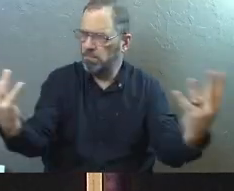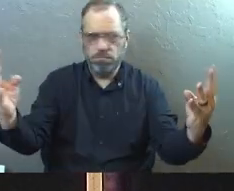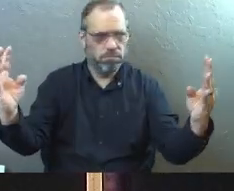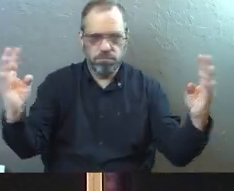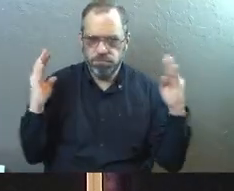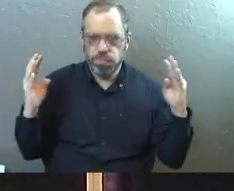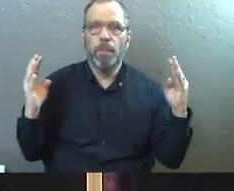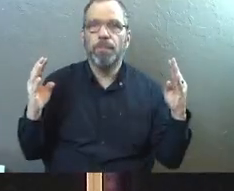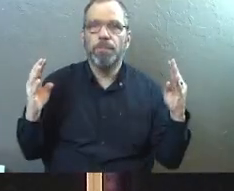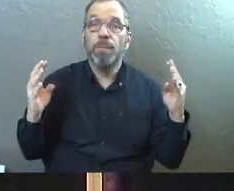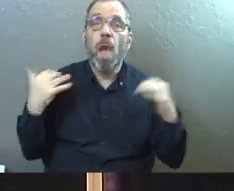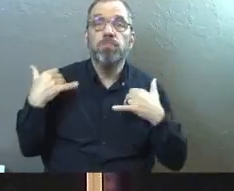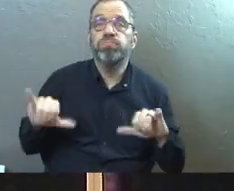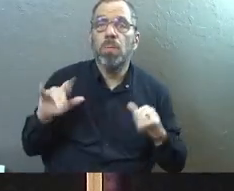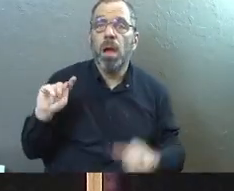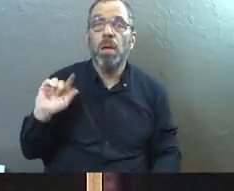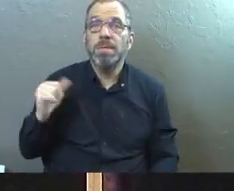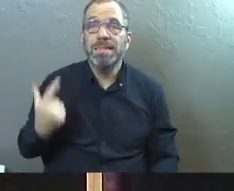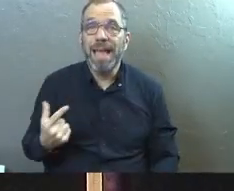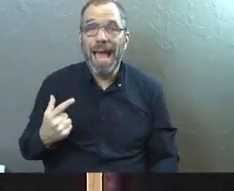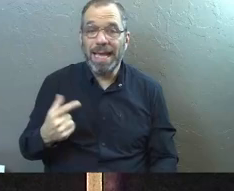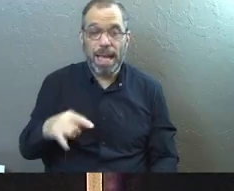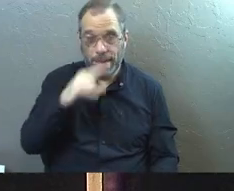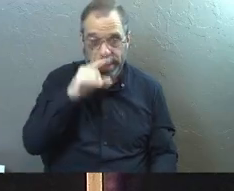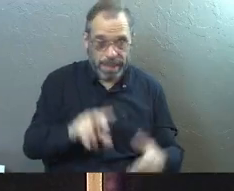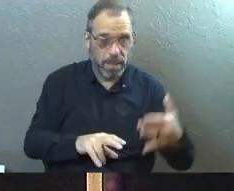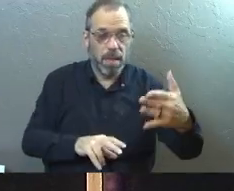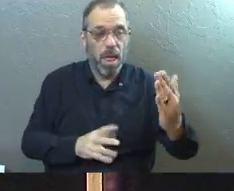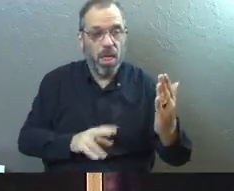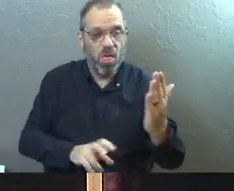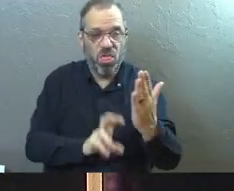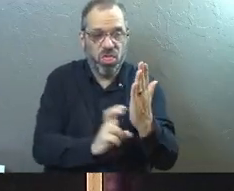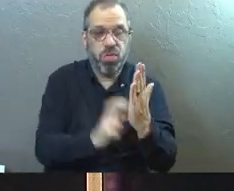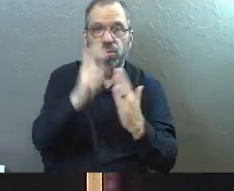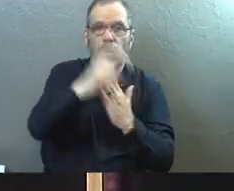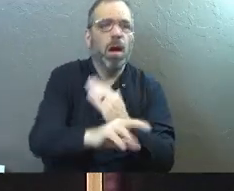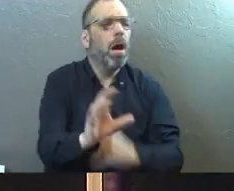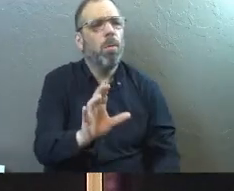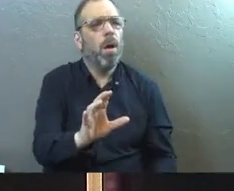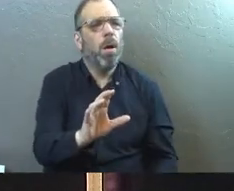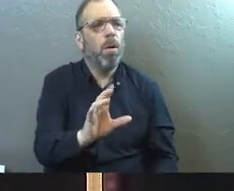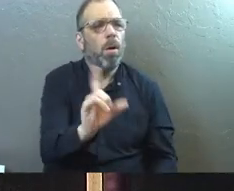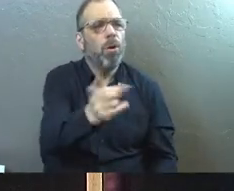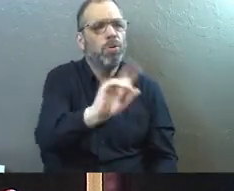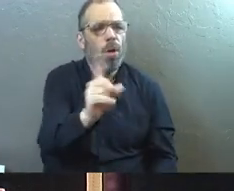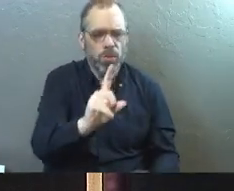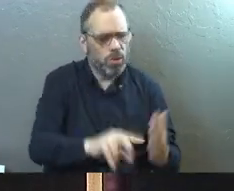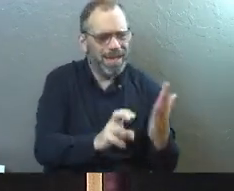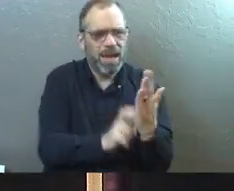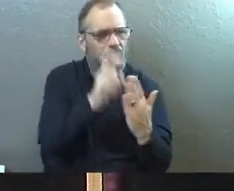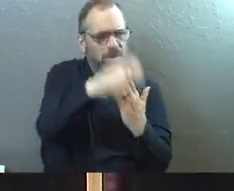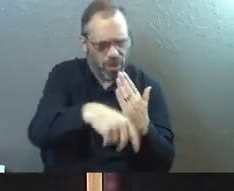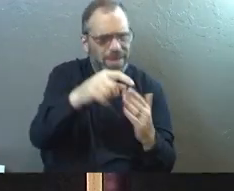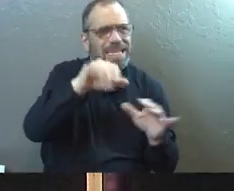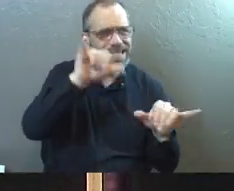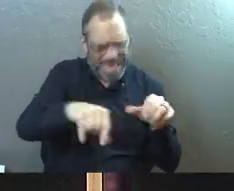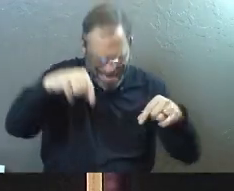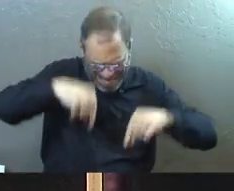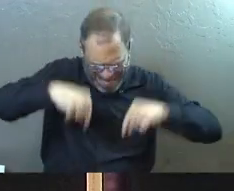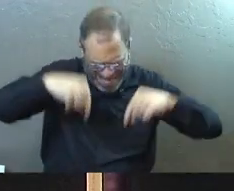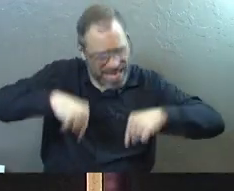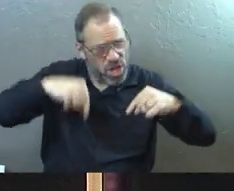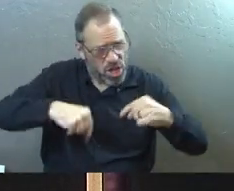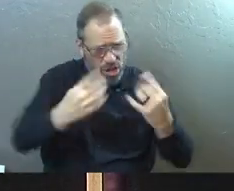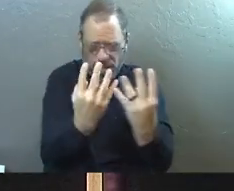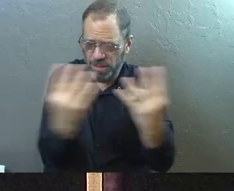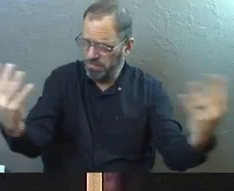park that we were at and we were playing tag and they all jumped over the fence and we're running outside and I was like that's a no-no, right? You got to stay in the safe zone. You